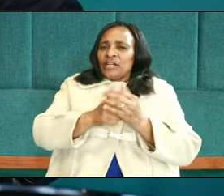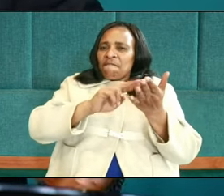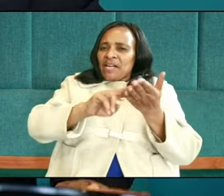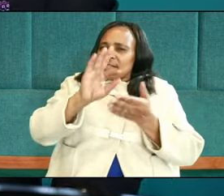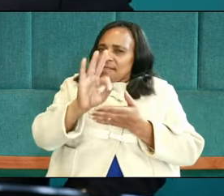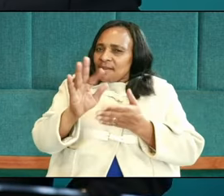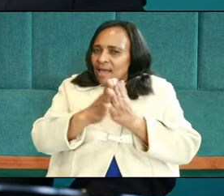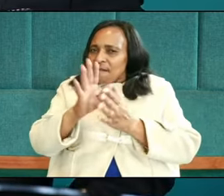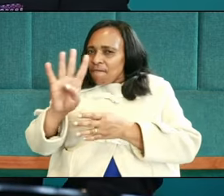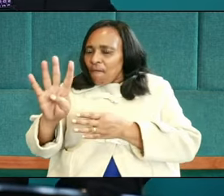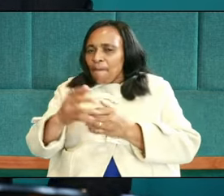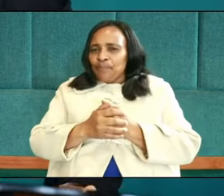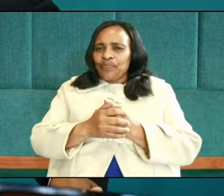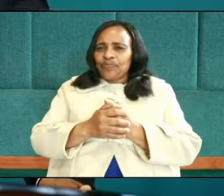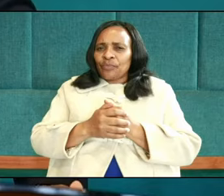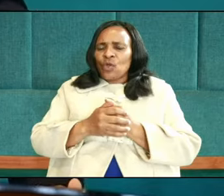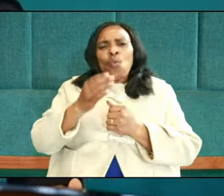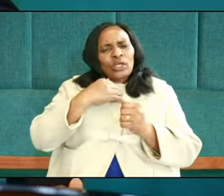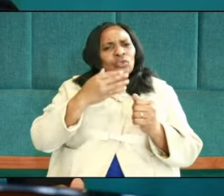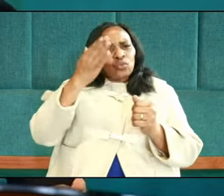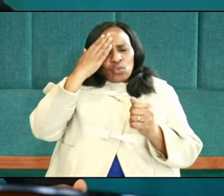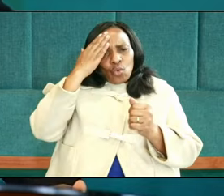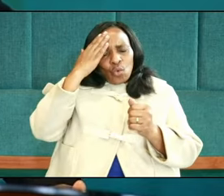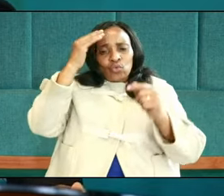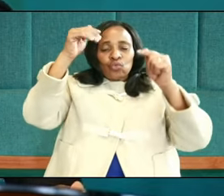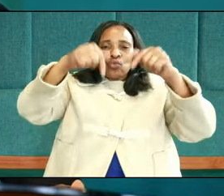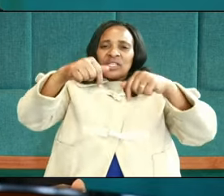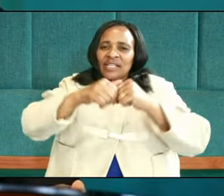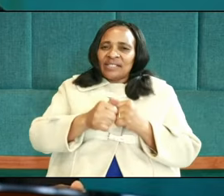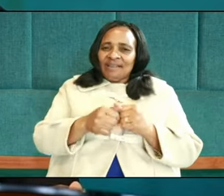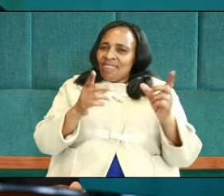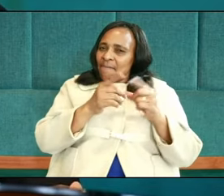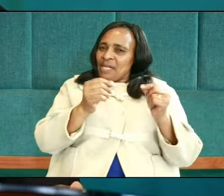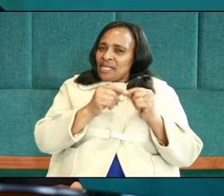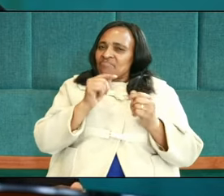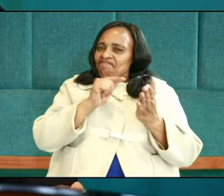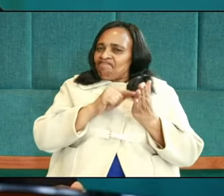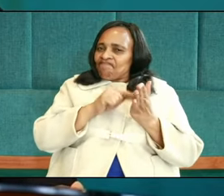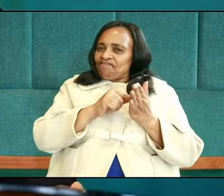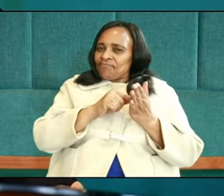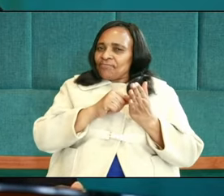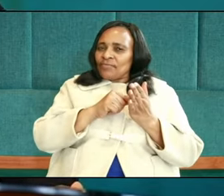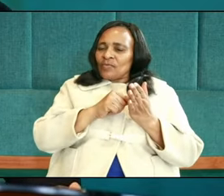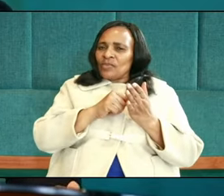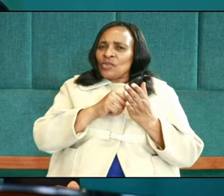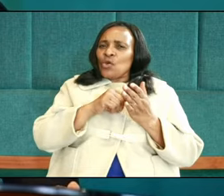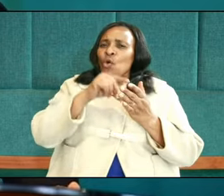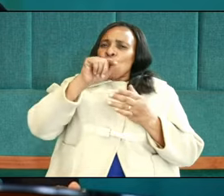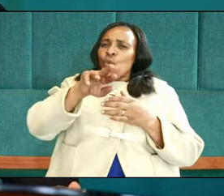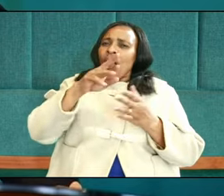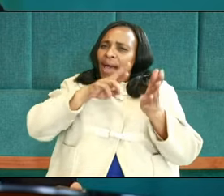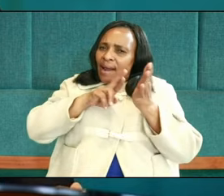3 and 4, we want to reflect today on the message, it was your right